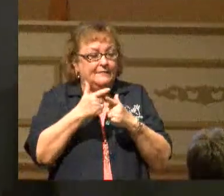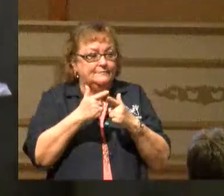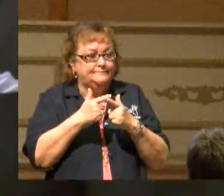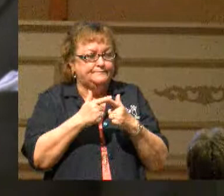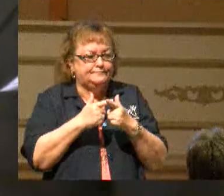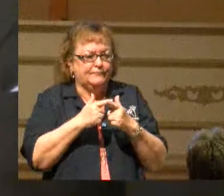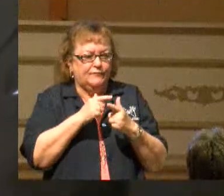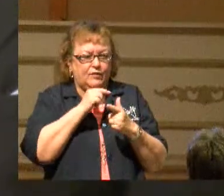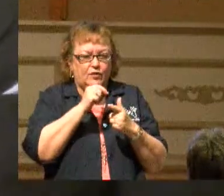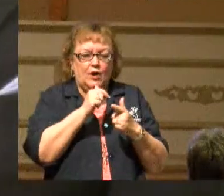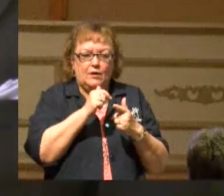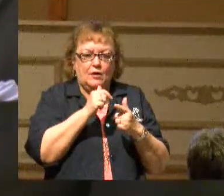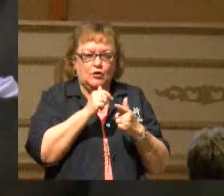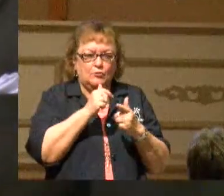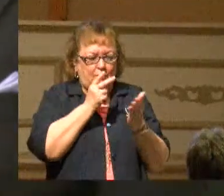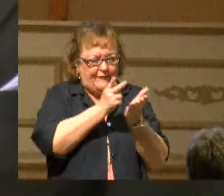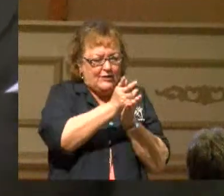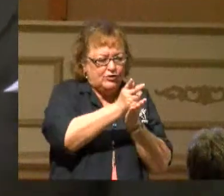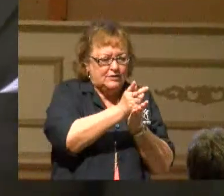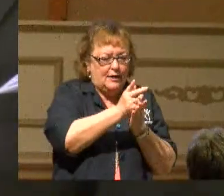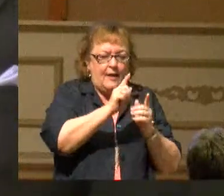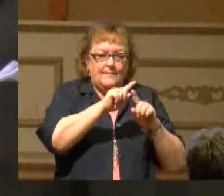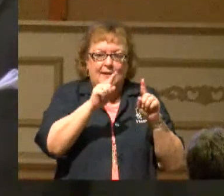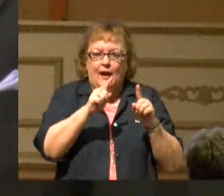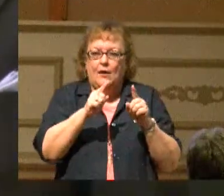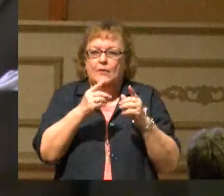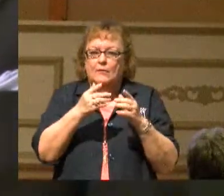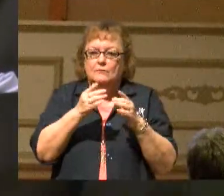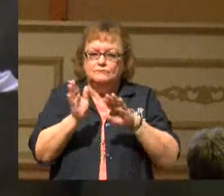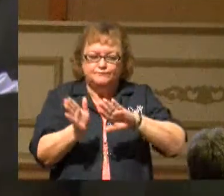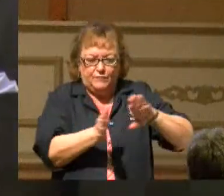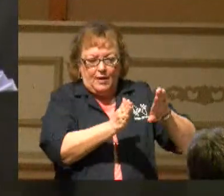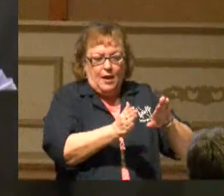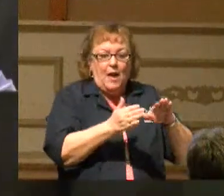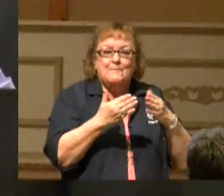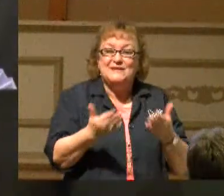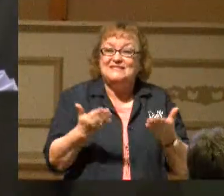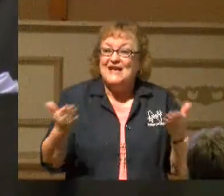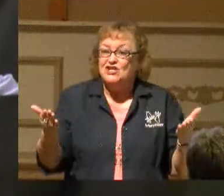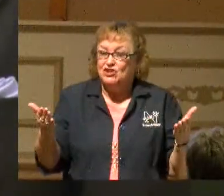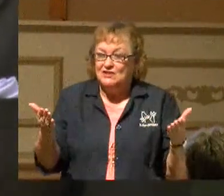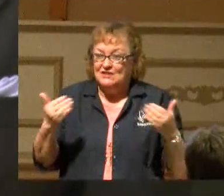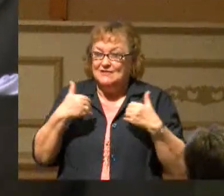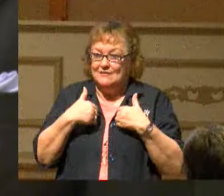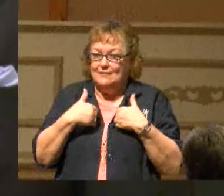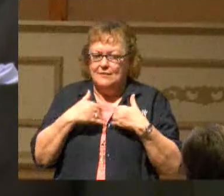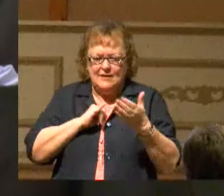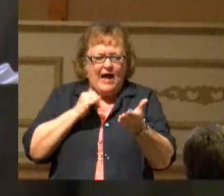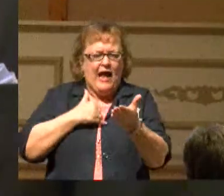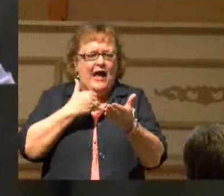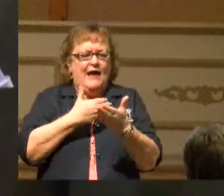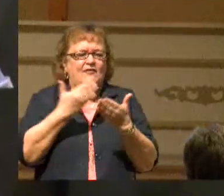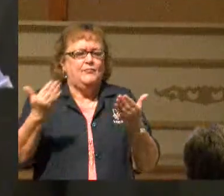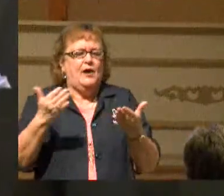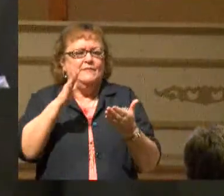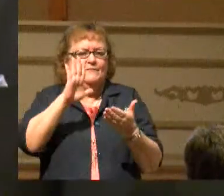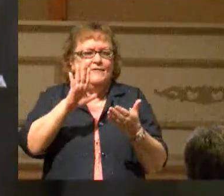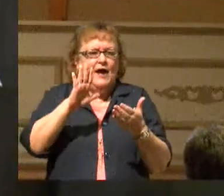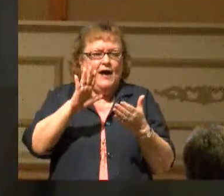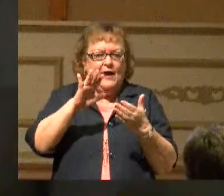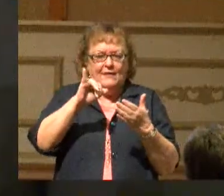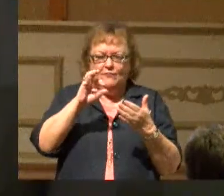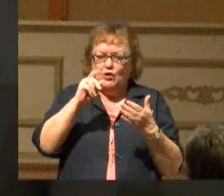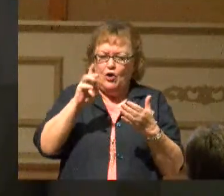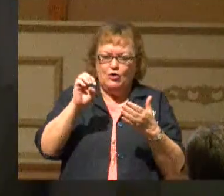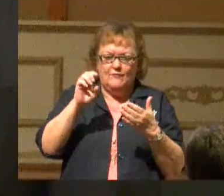not just professions, but possessions. Look at verse 19. The Bible says, another said, I have bought five yoke of oxen, and I go to